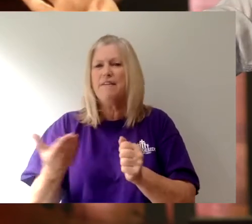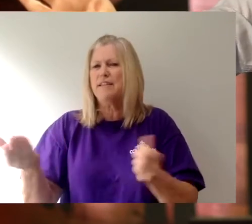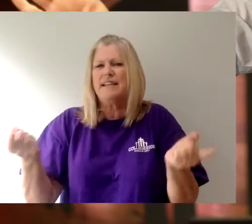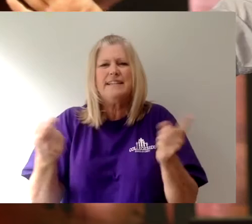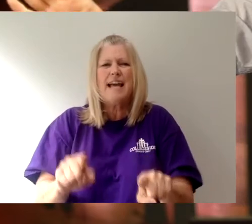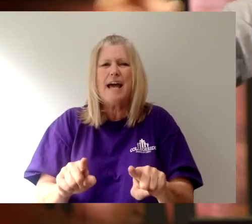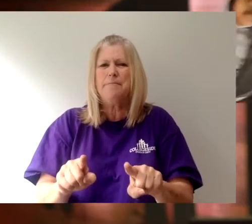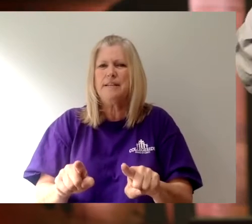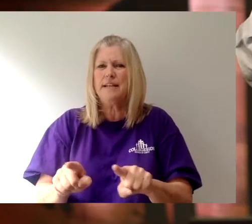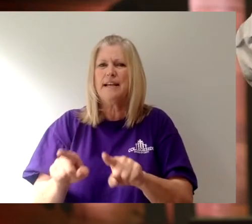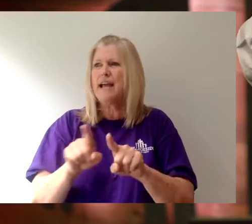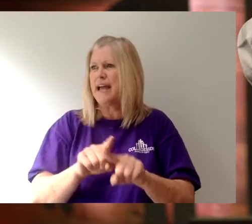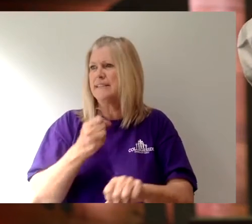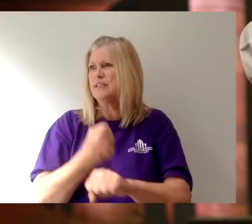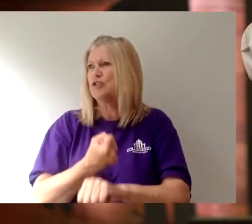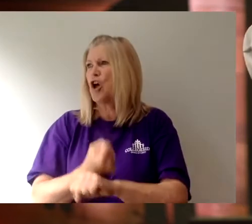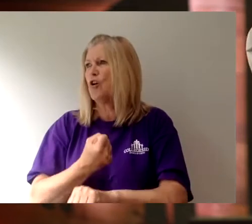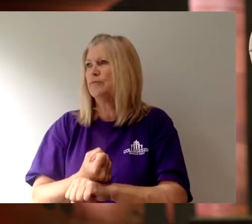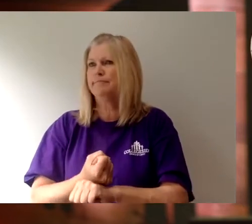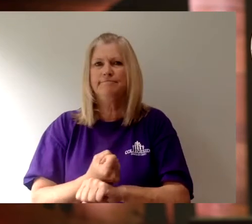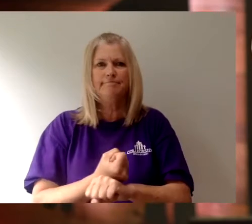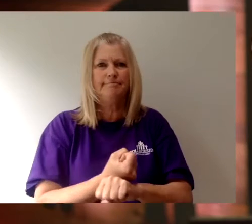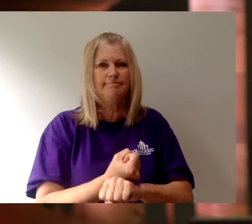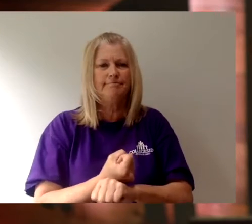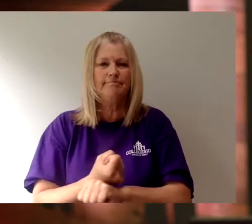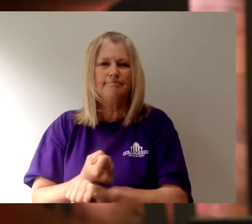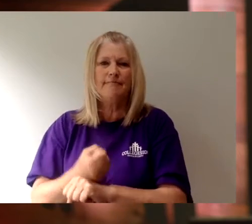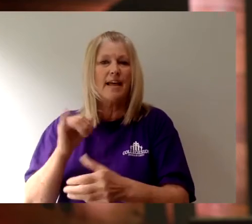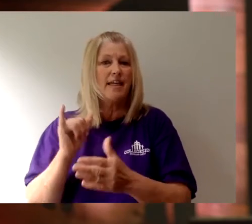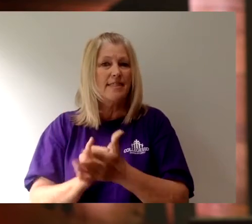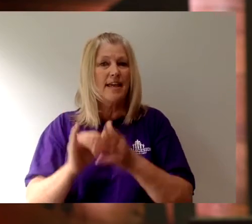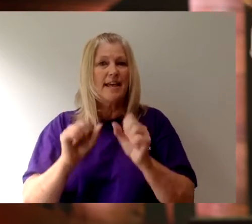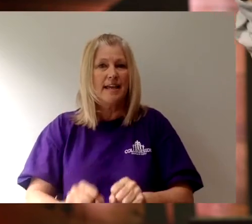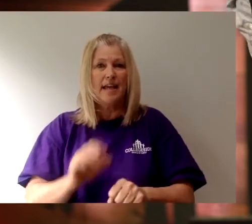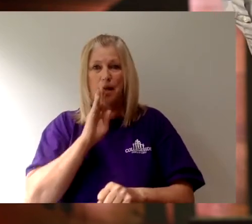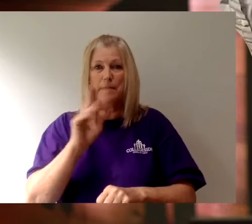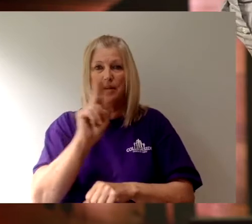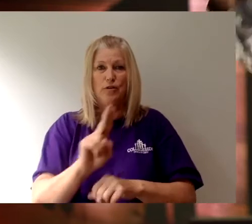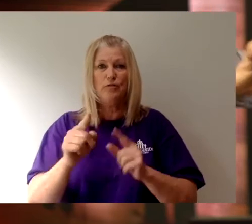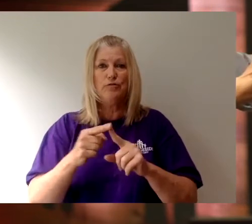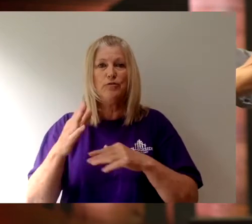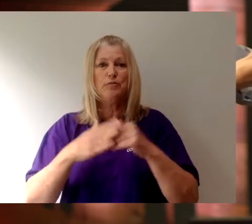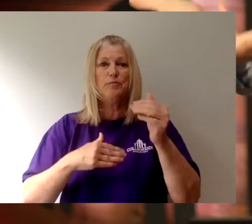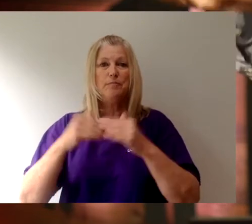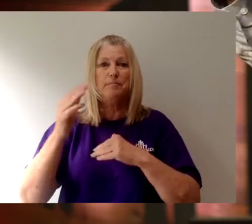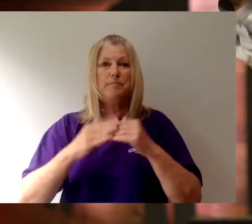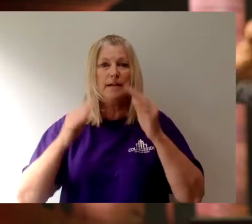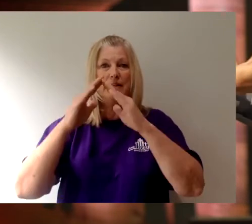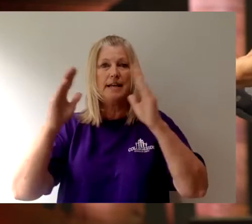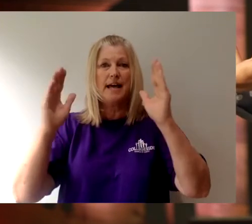going on as a stone that can be used to build